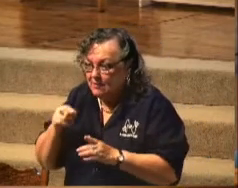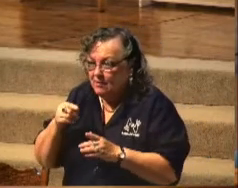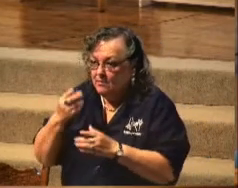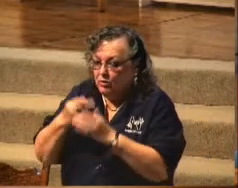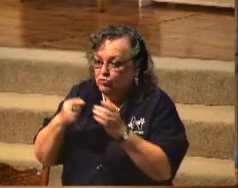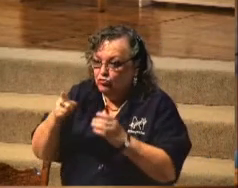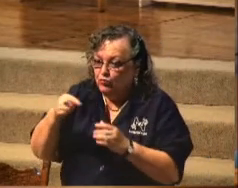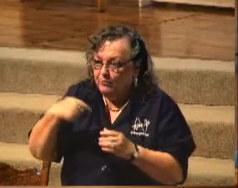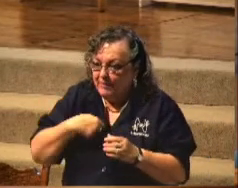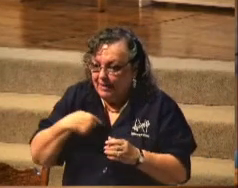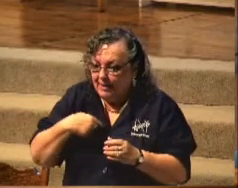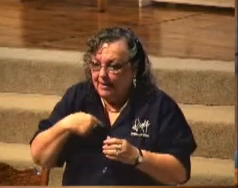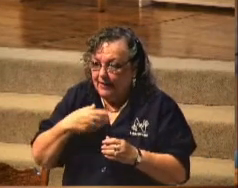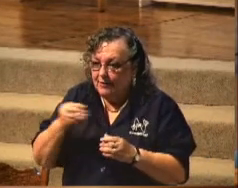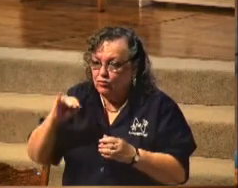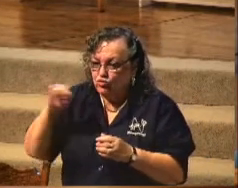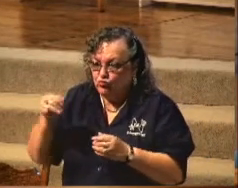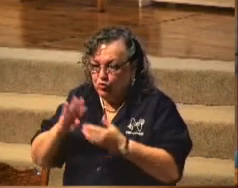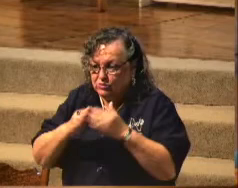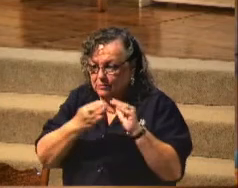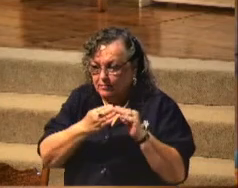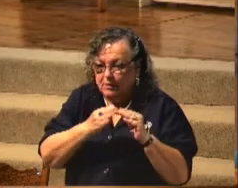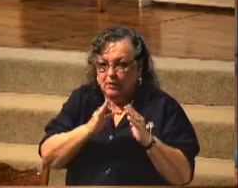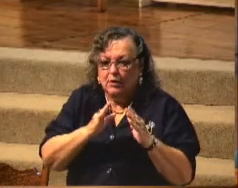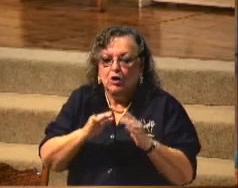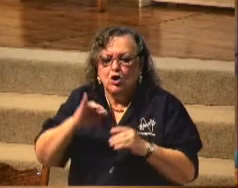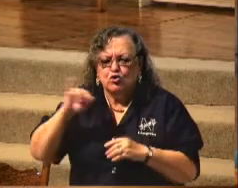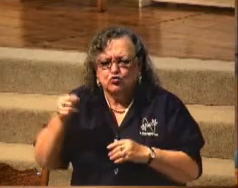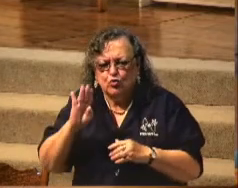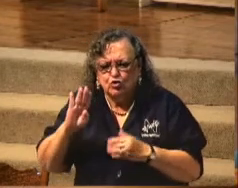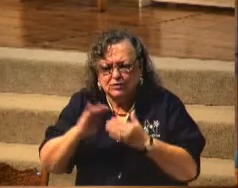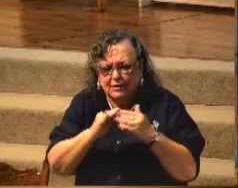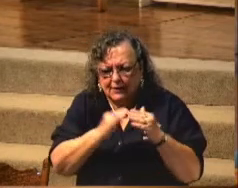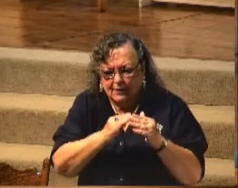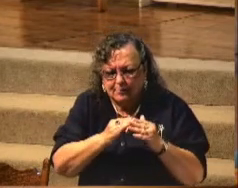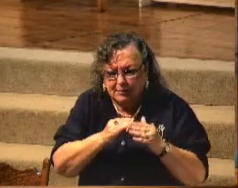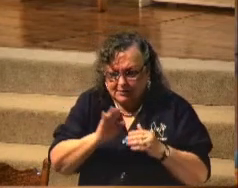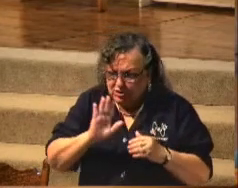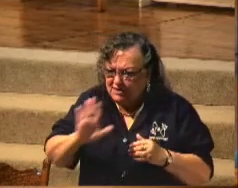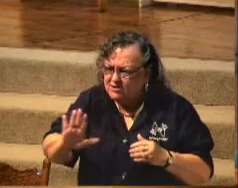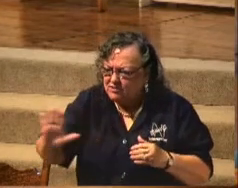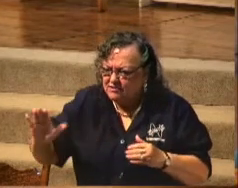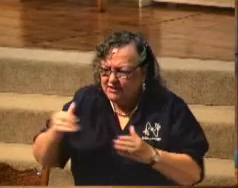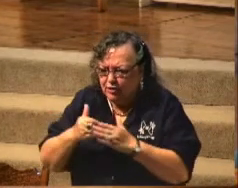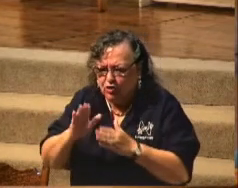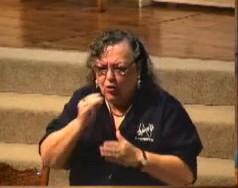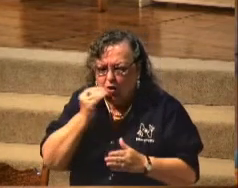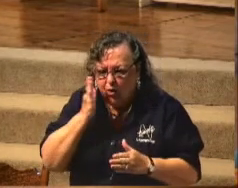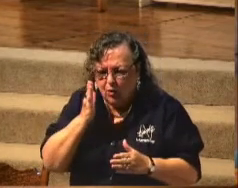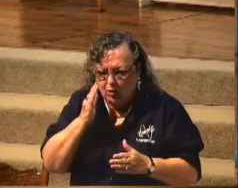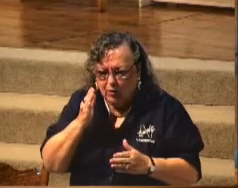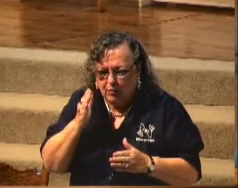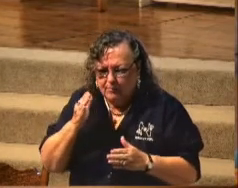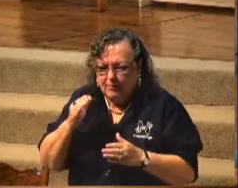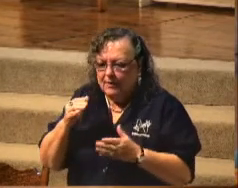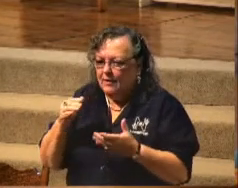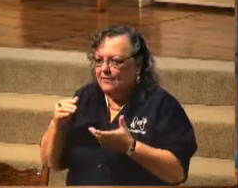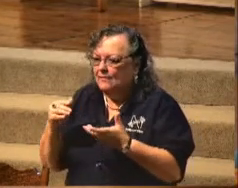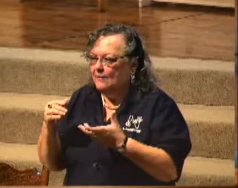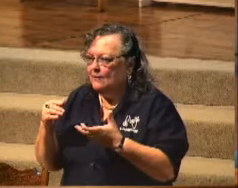That's at home. And in Judea, that's outside nearby the home. That's at work at school with your neighbors.